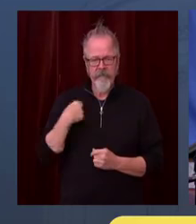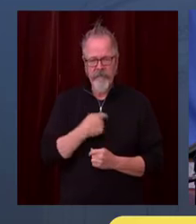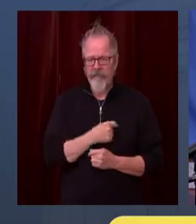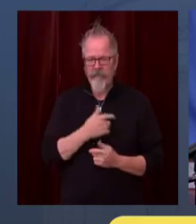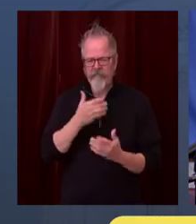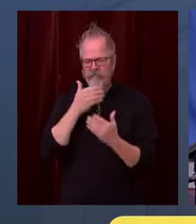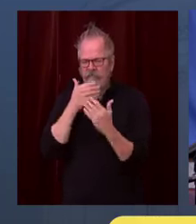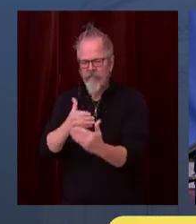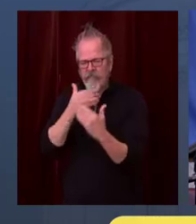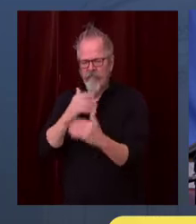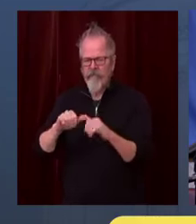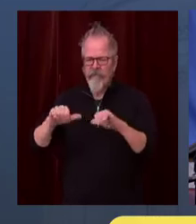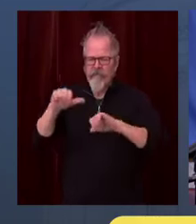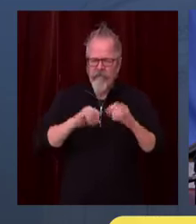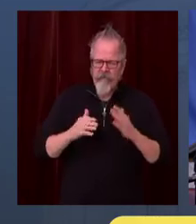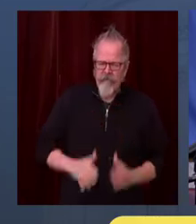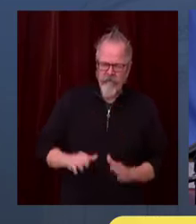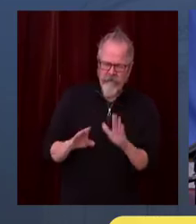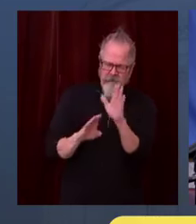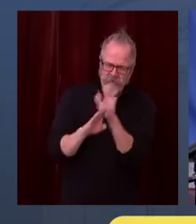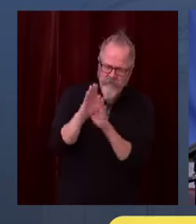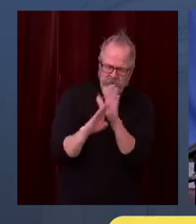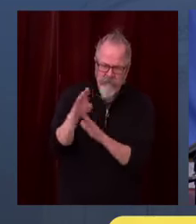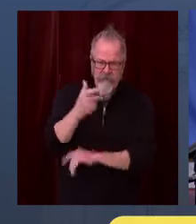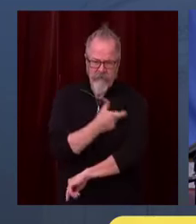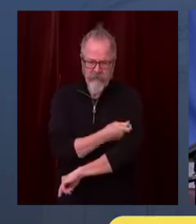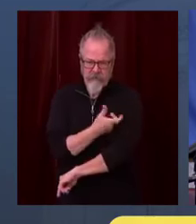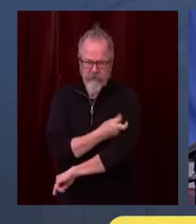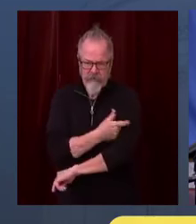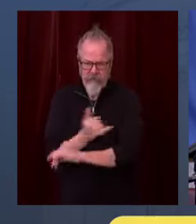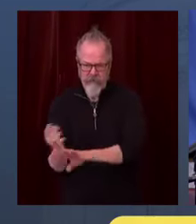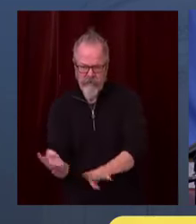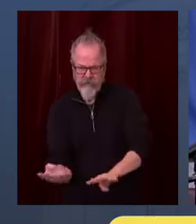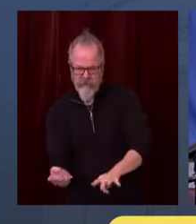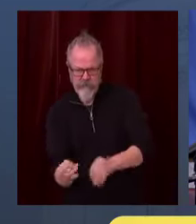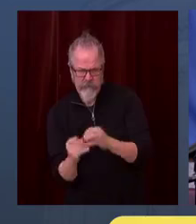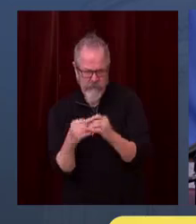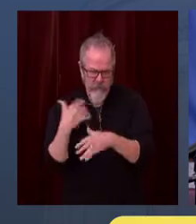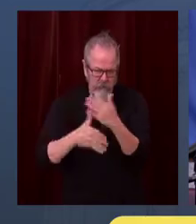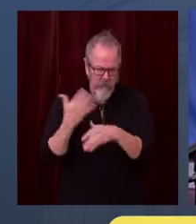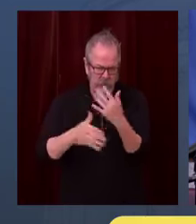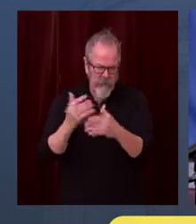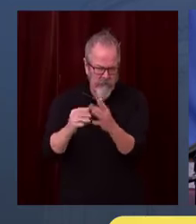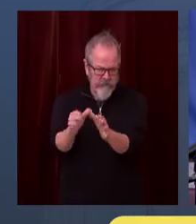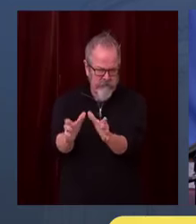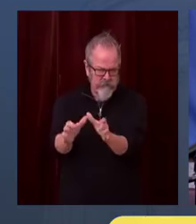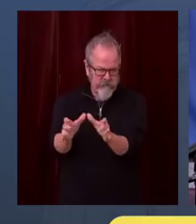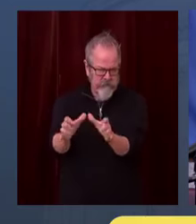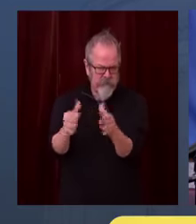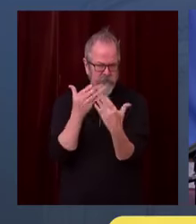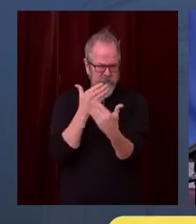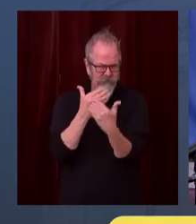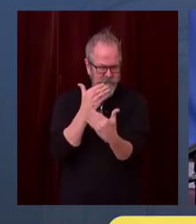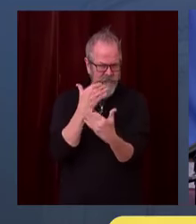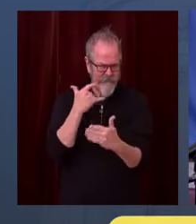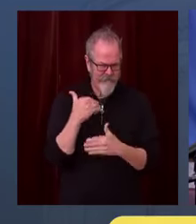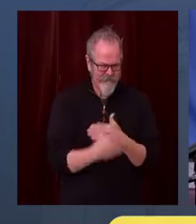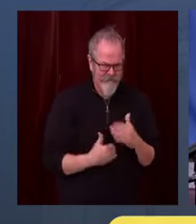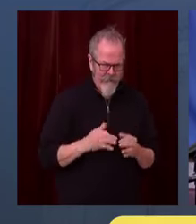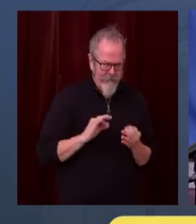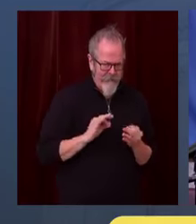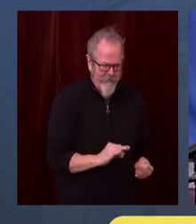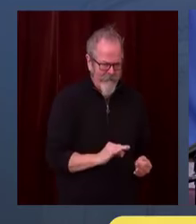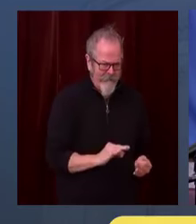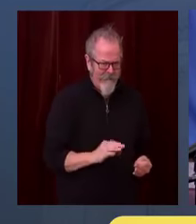situation in our state where we seek a permanent healthy condition. And our goal is to keep the most people alive